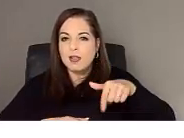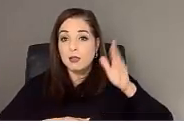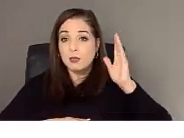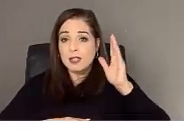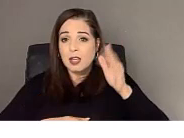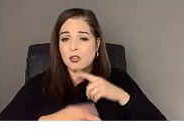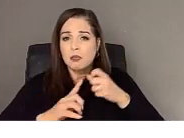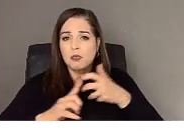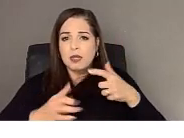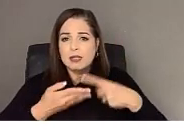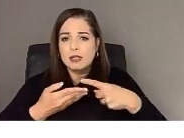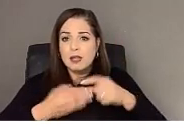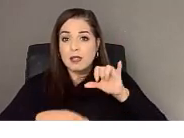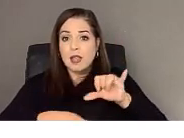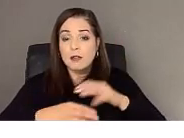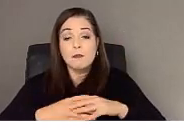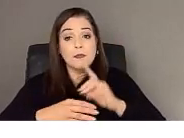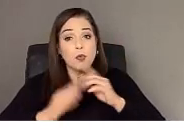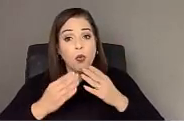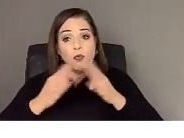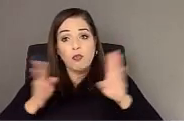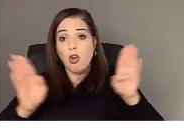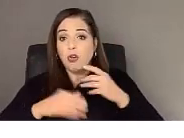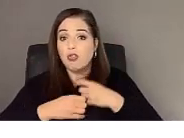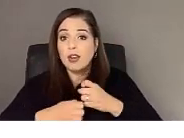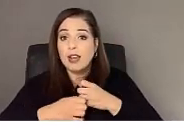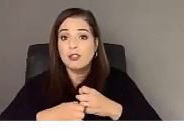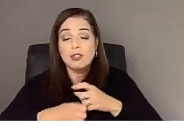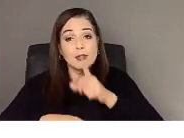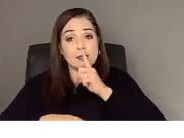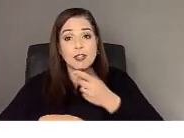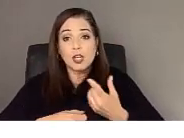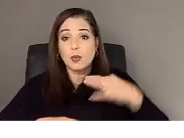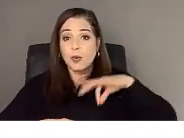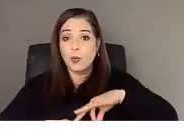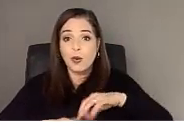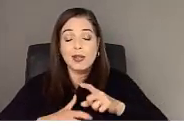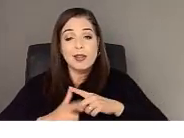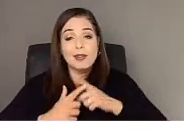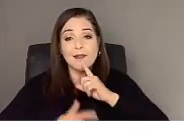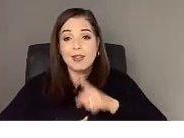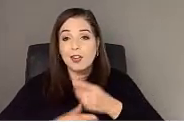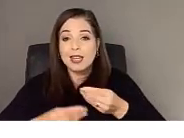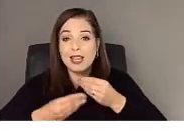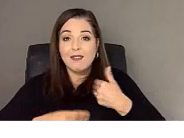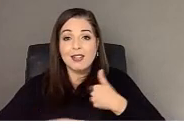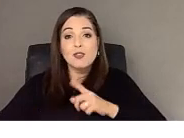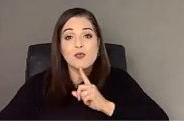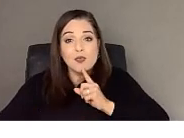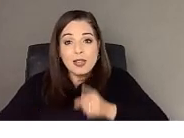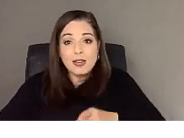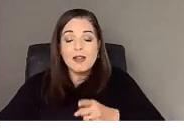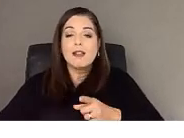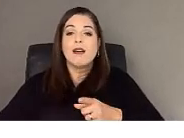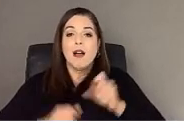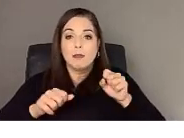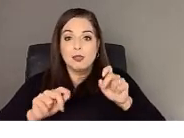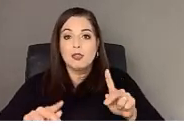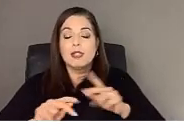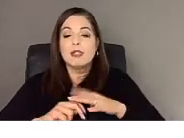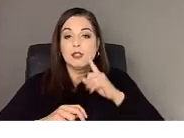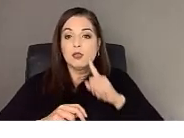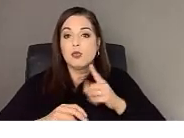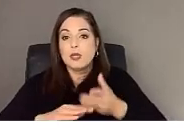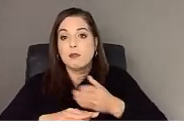Overall, the creation was pretty smooth and rewarding and gives us realistic opportunities to improve the efficiency of our